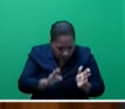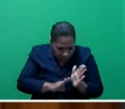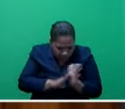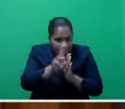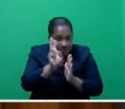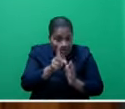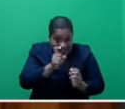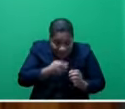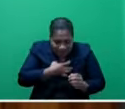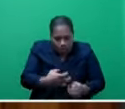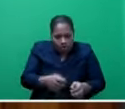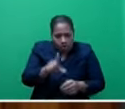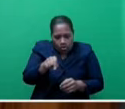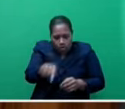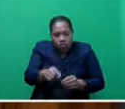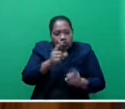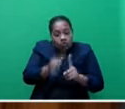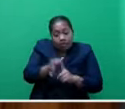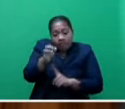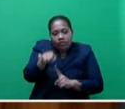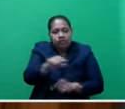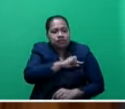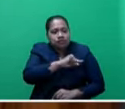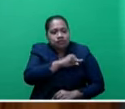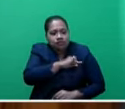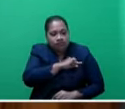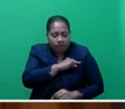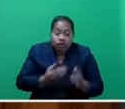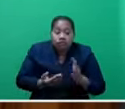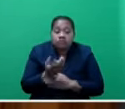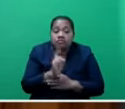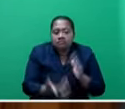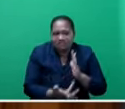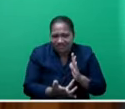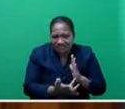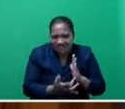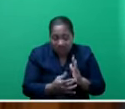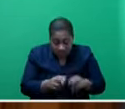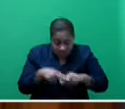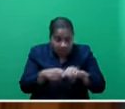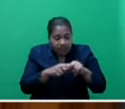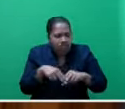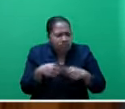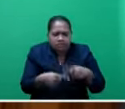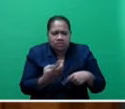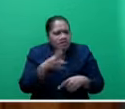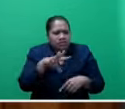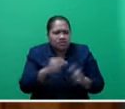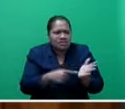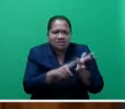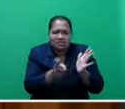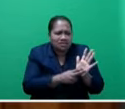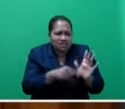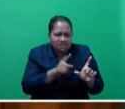is done to improve its quality and quantity through technology. In Fiji, we average only about 40 tons per hectare,